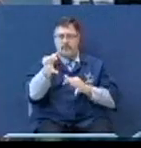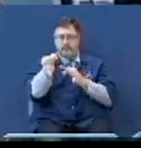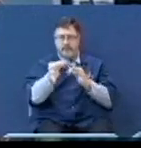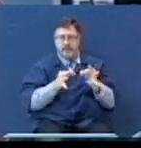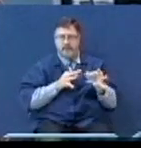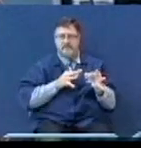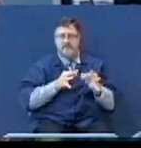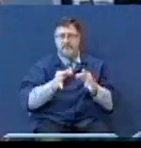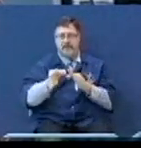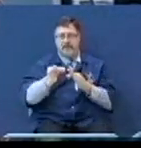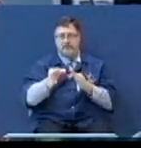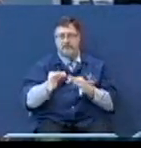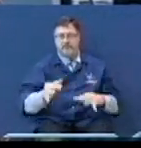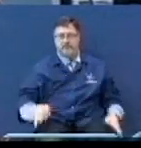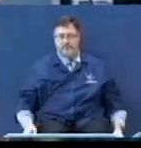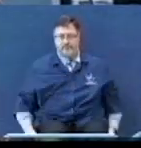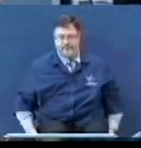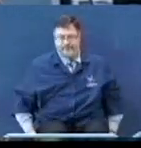Whew.